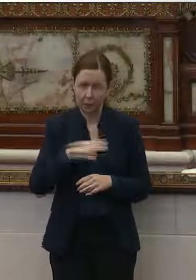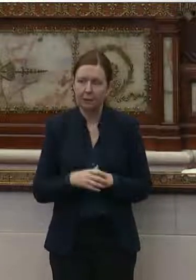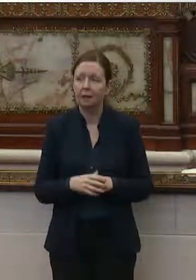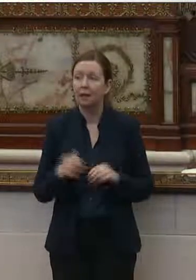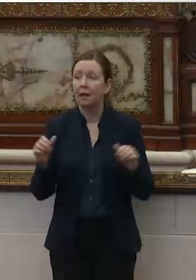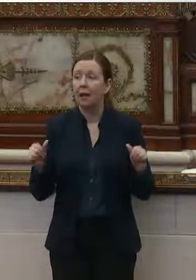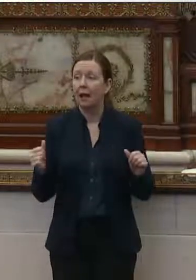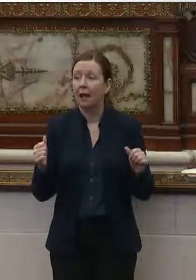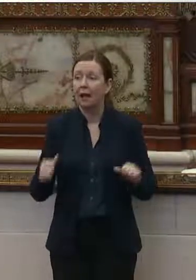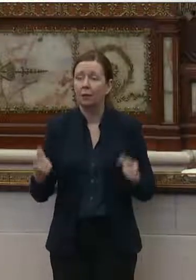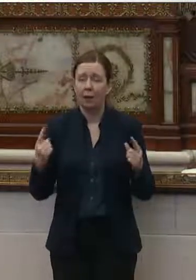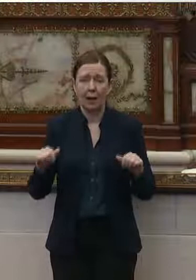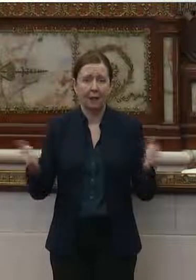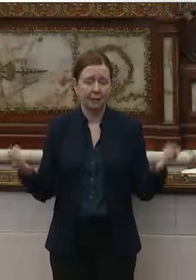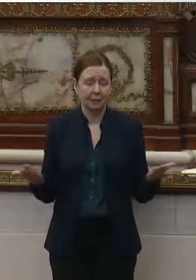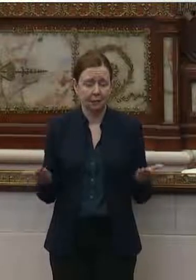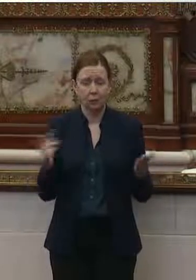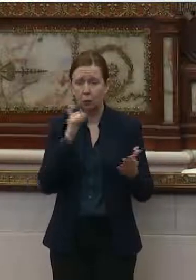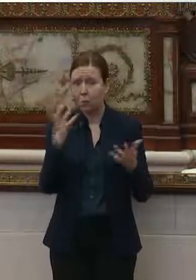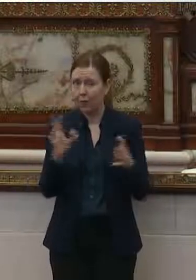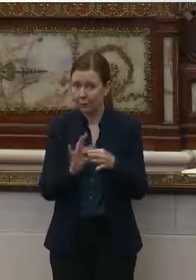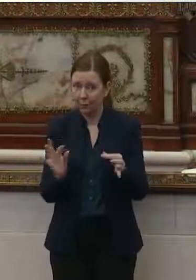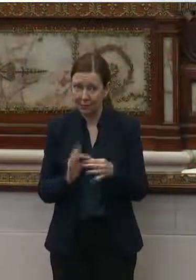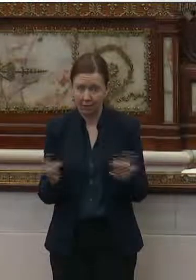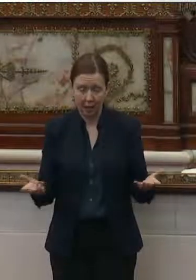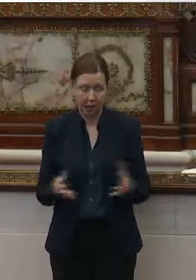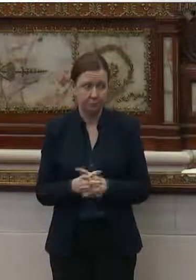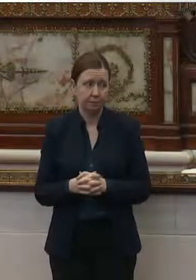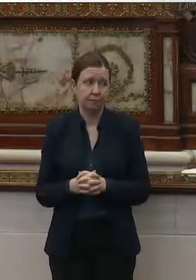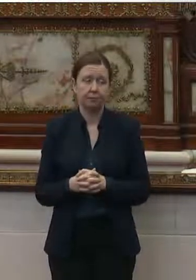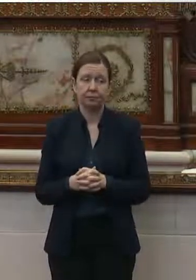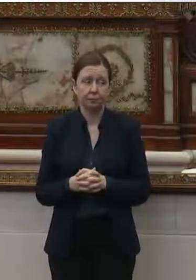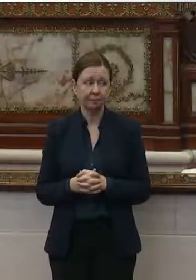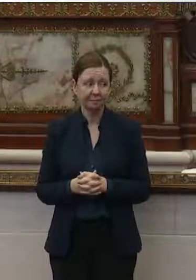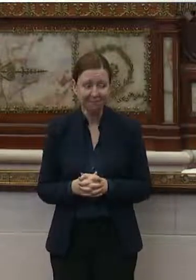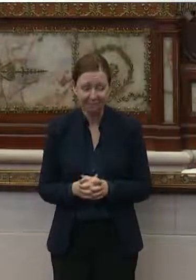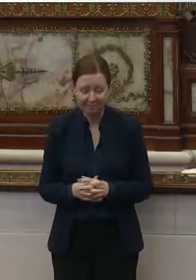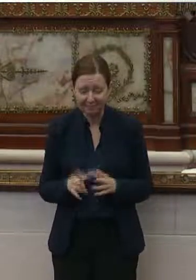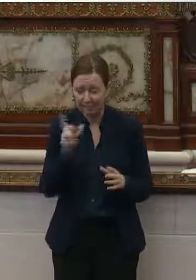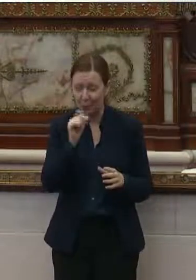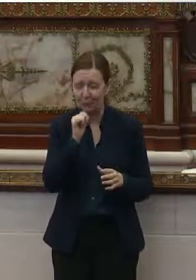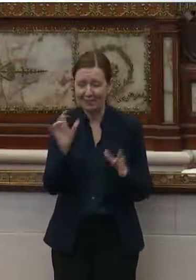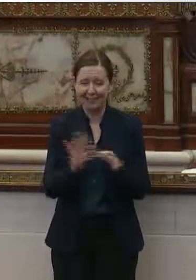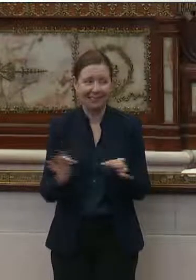Is there anyone else here who wanted to testify, who did not testify?